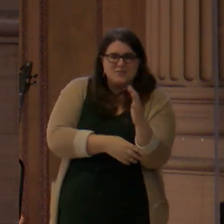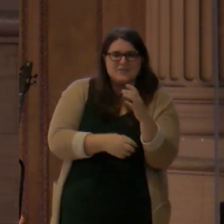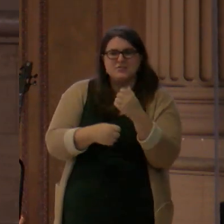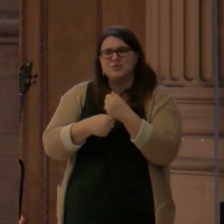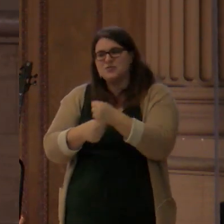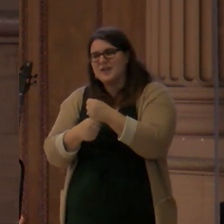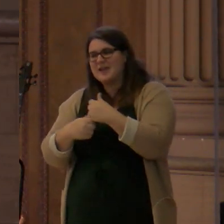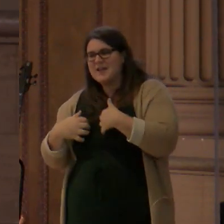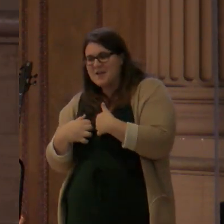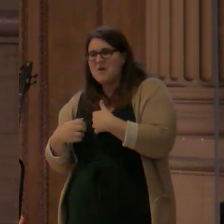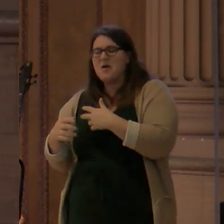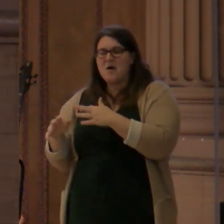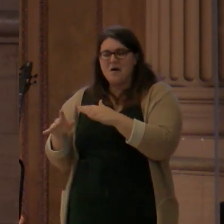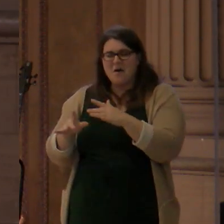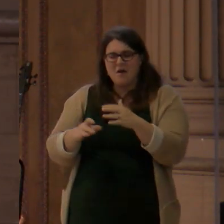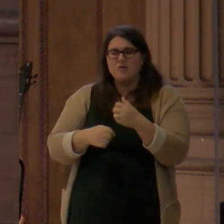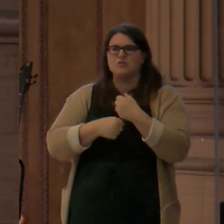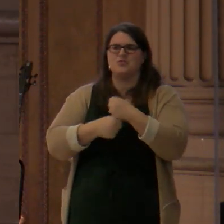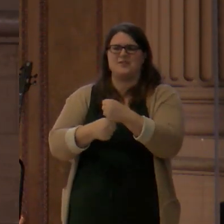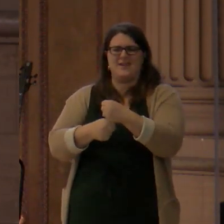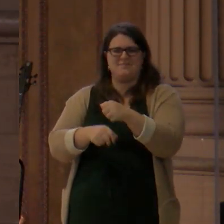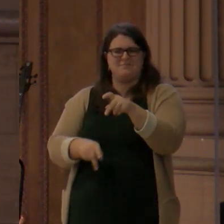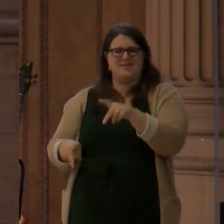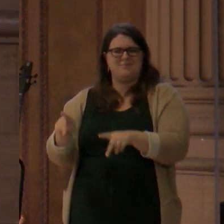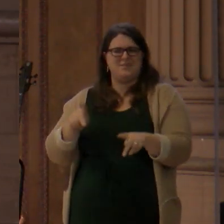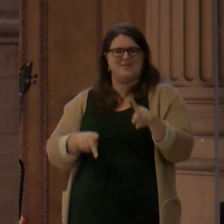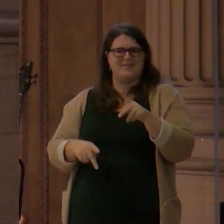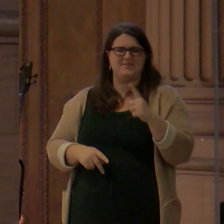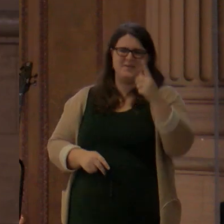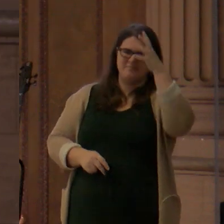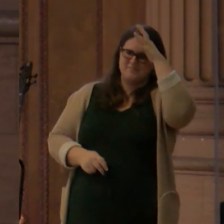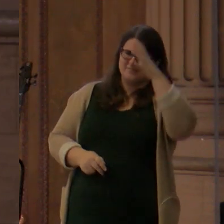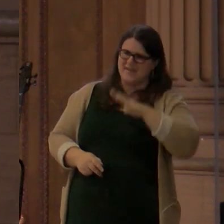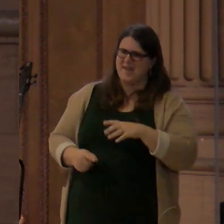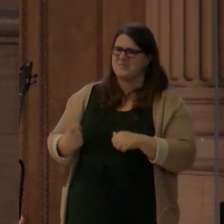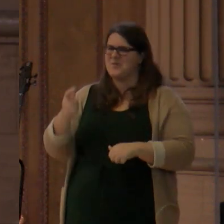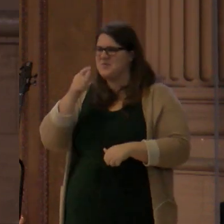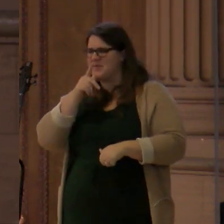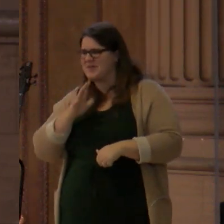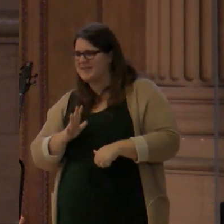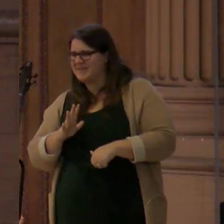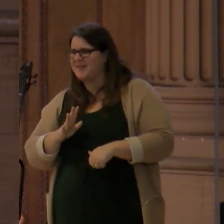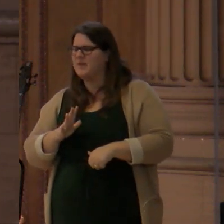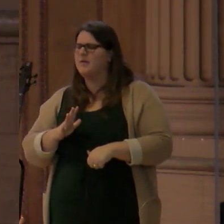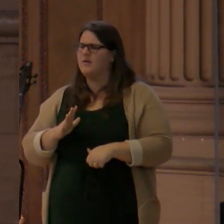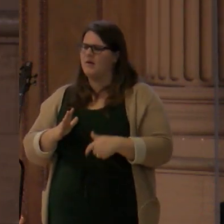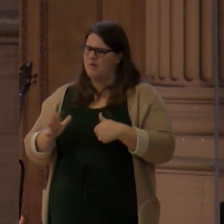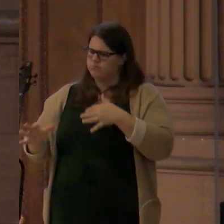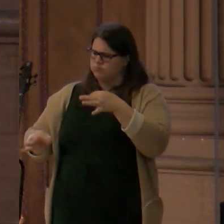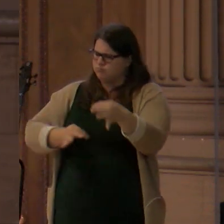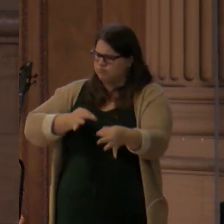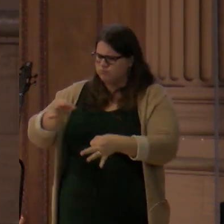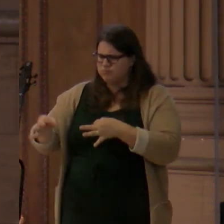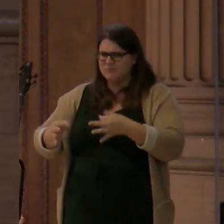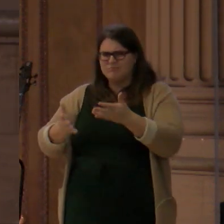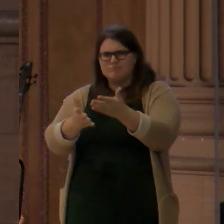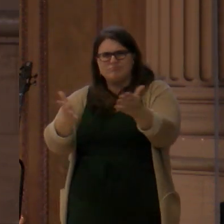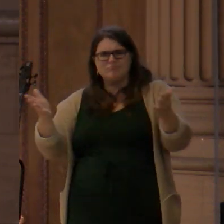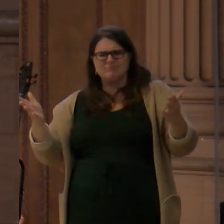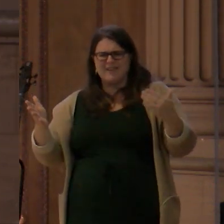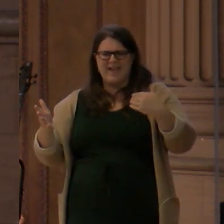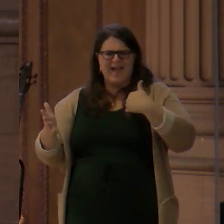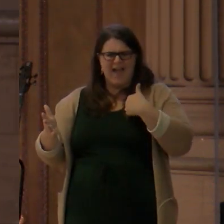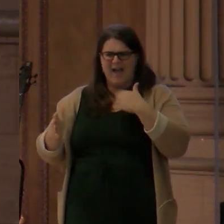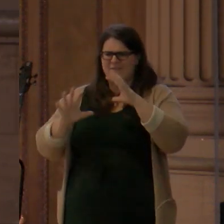Eden to tend it, to be fruitful. He gives them some very wide boundaries in which they're to live under his good rule and